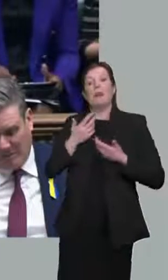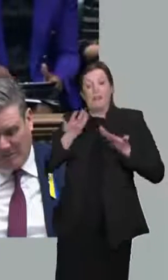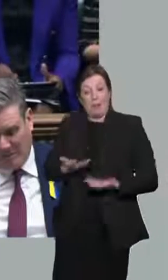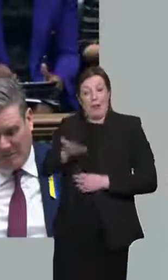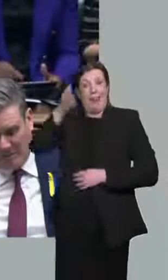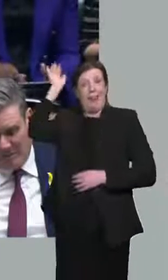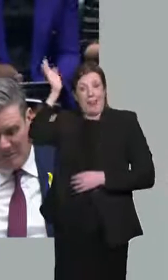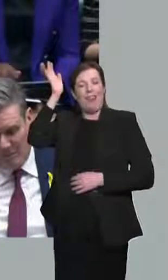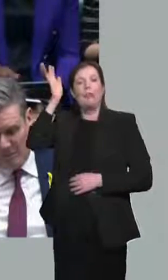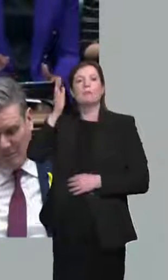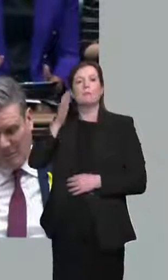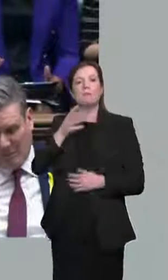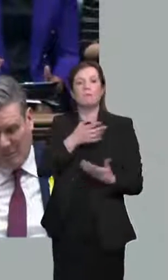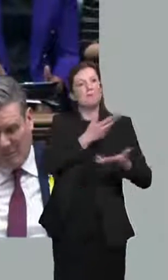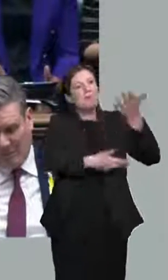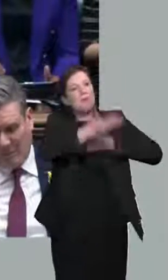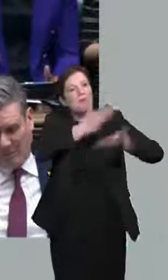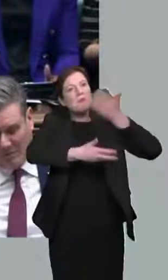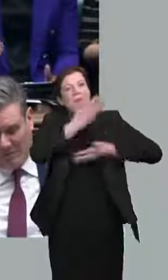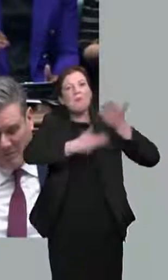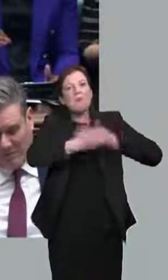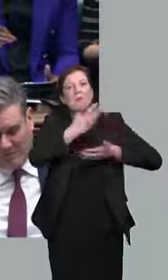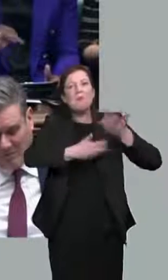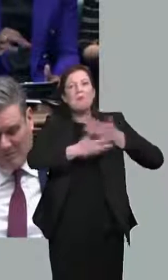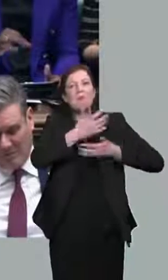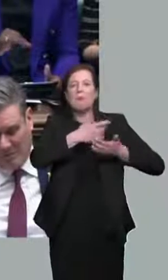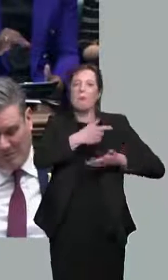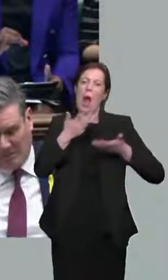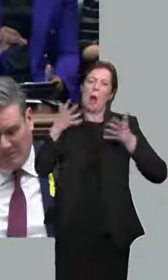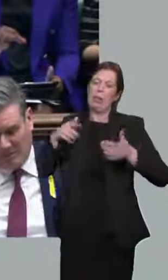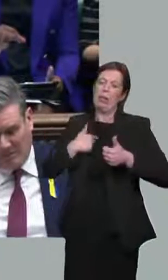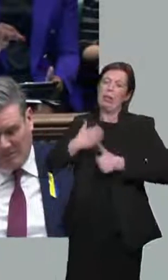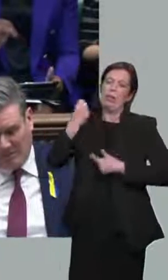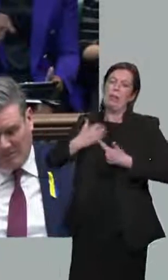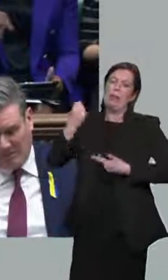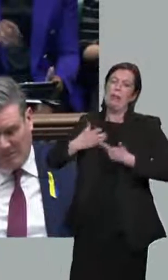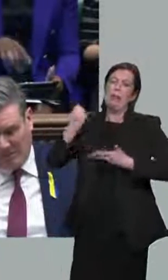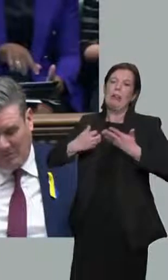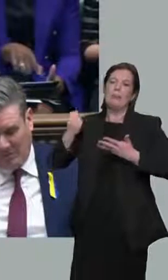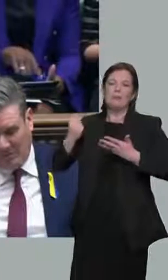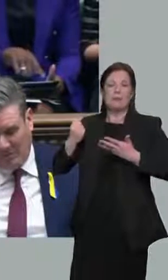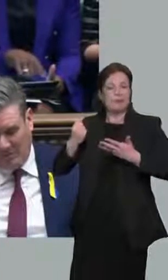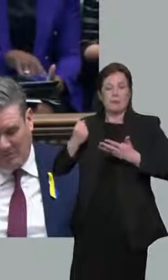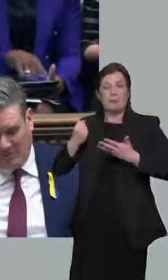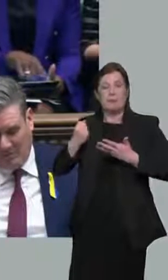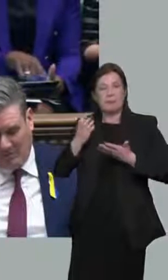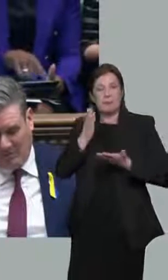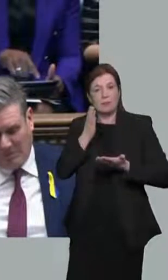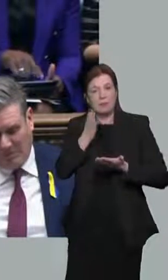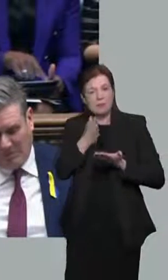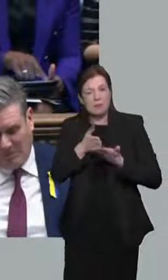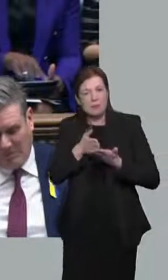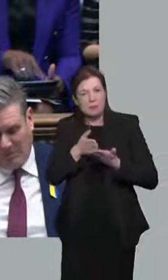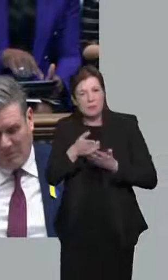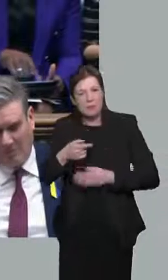today, we are presented with increasingly incredible claims. Perhaps the Chancellor has been taking inspiration from the characters